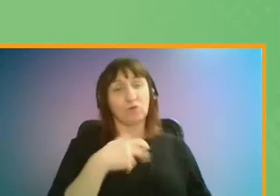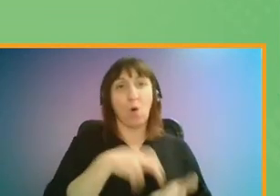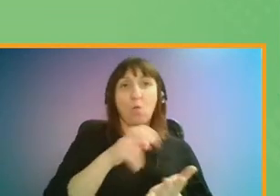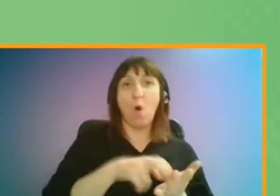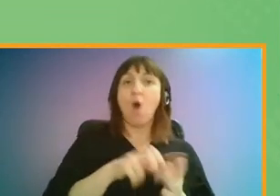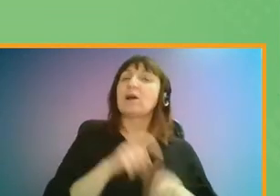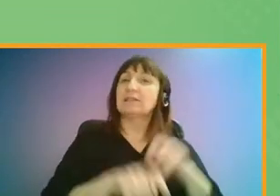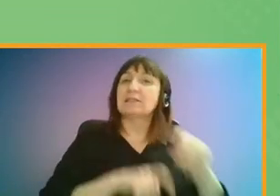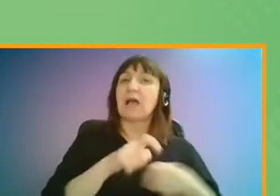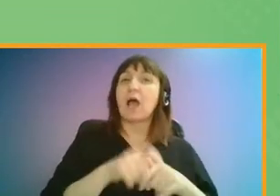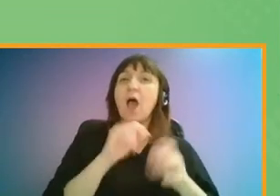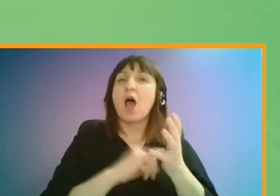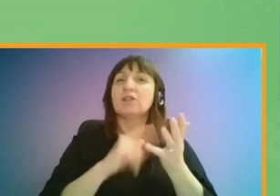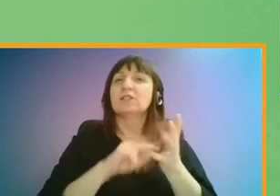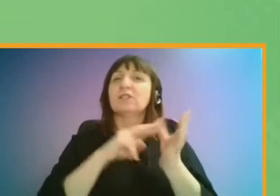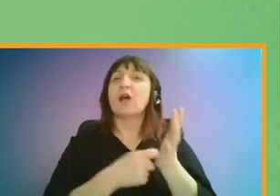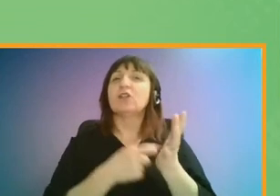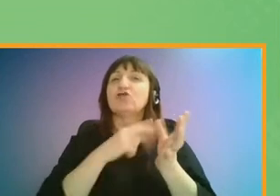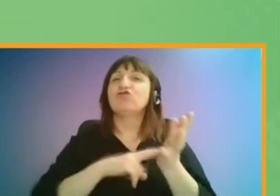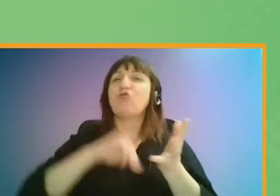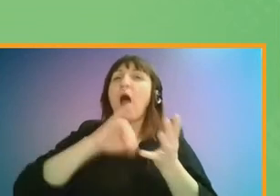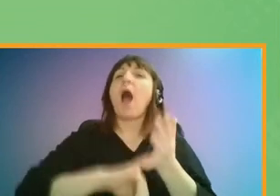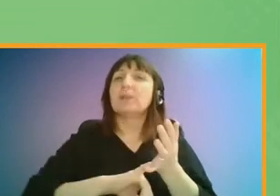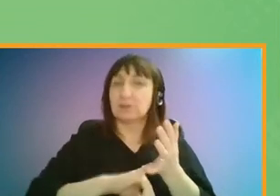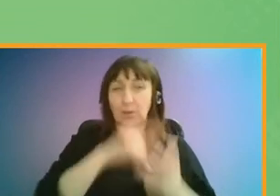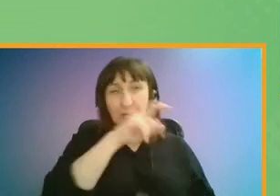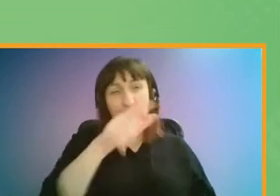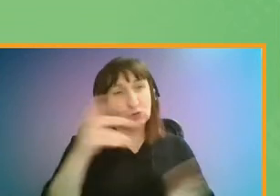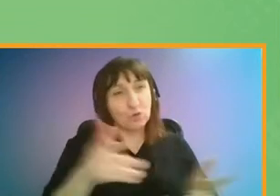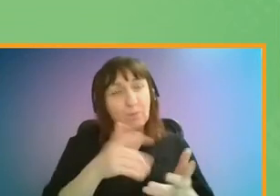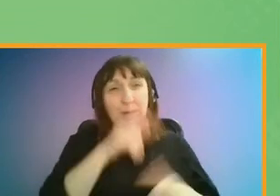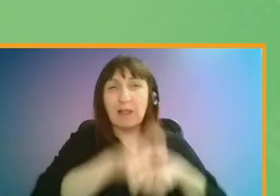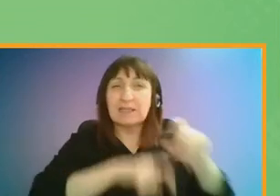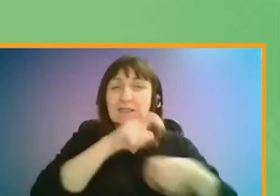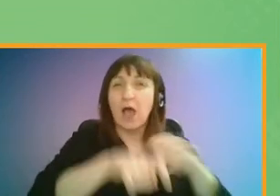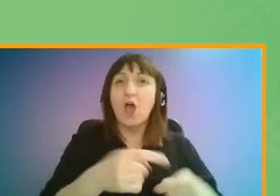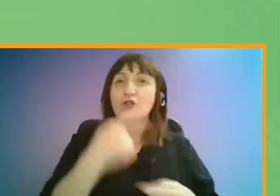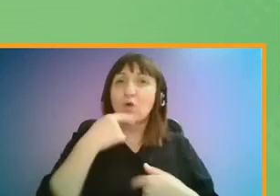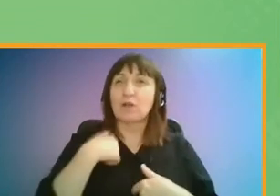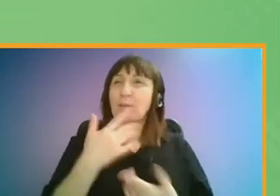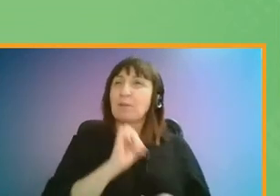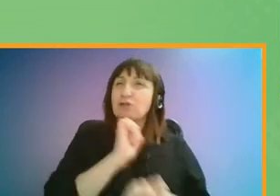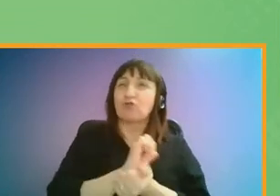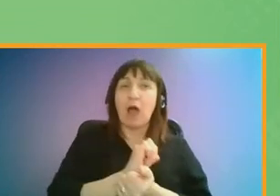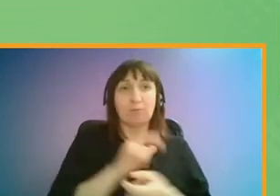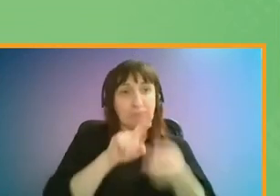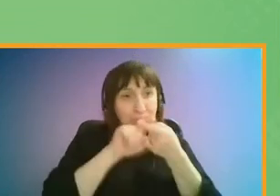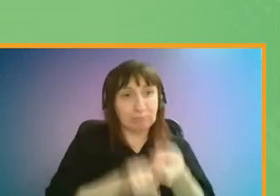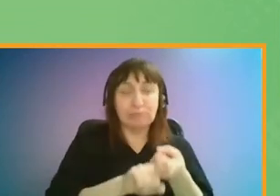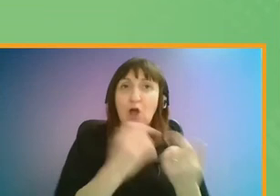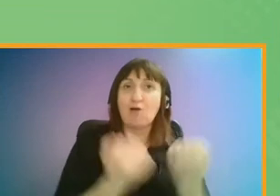Sustrans, the charity making it easier for people to walk and cycle, told us that many people are currently trapped in car dependency.